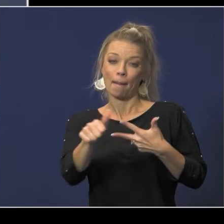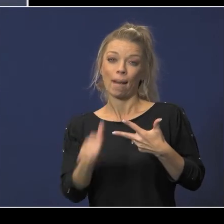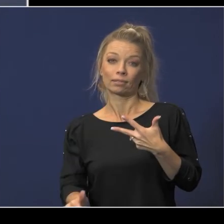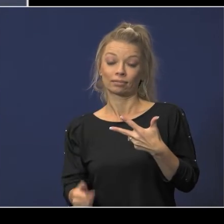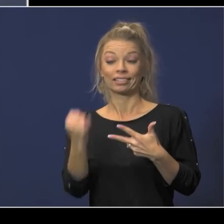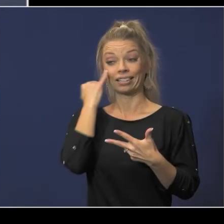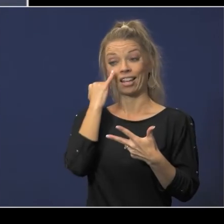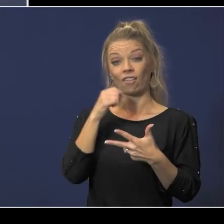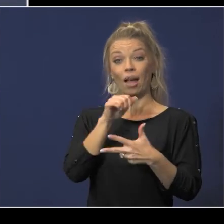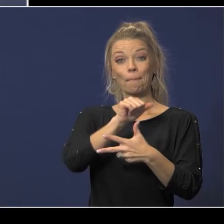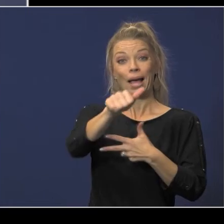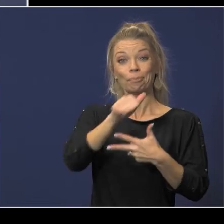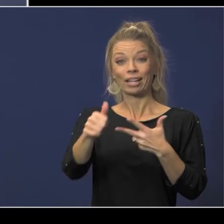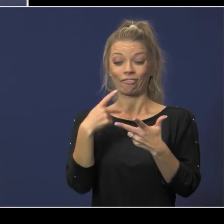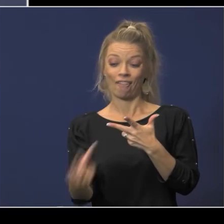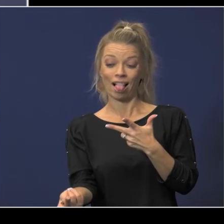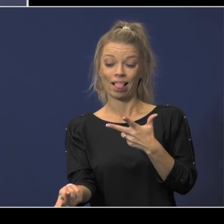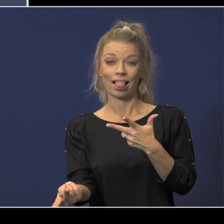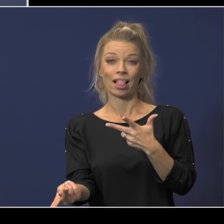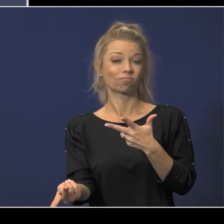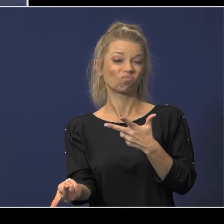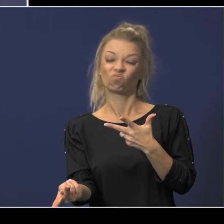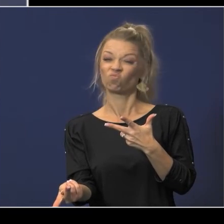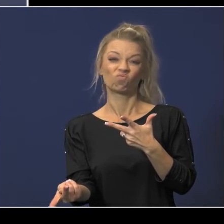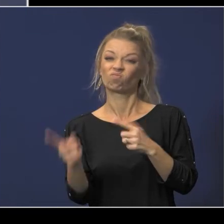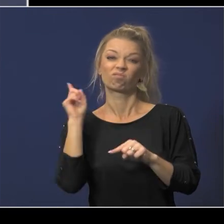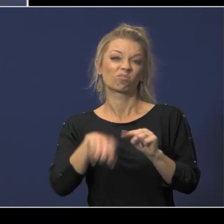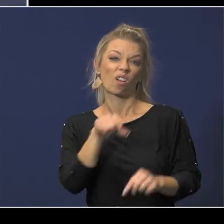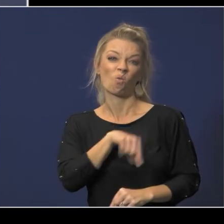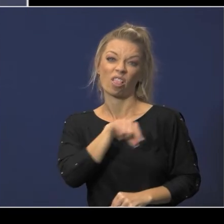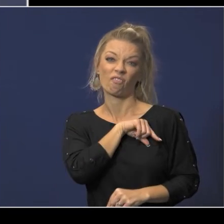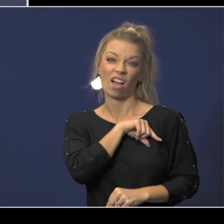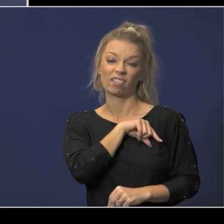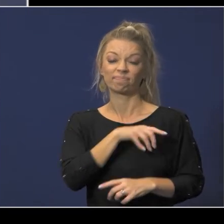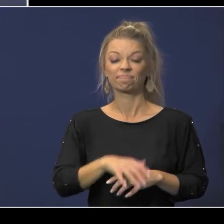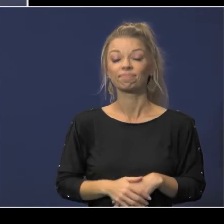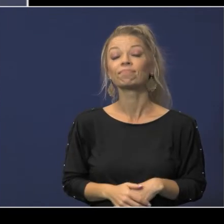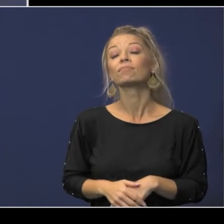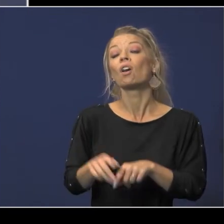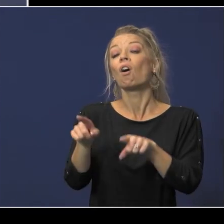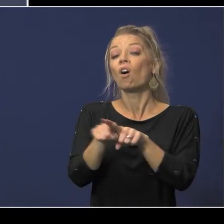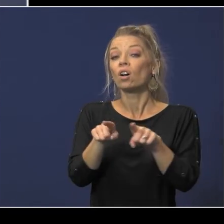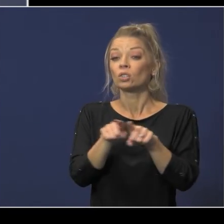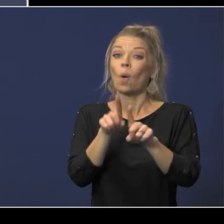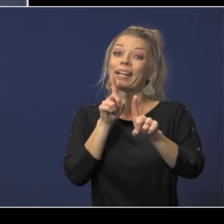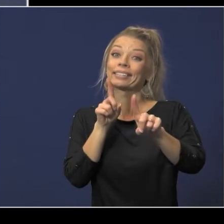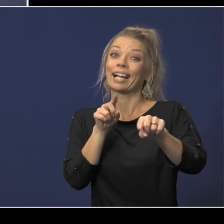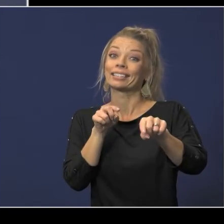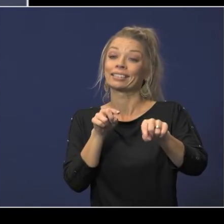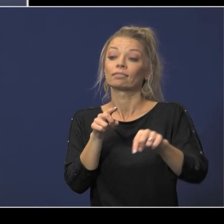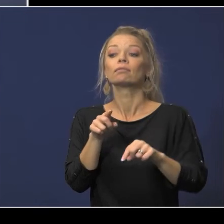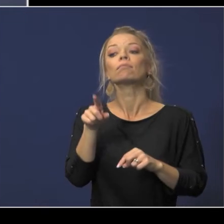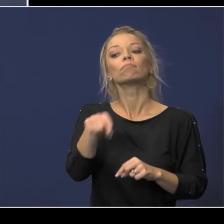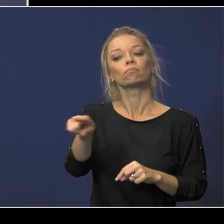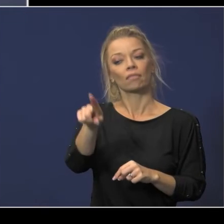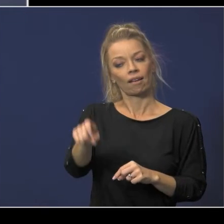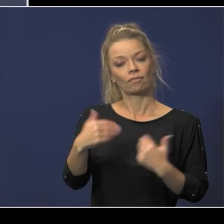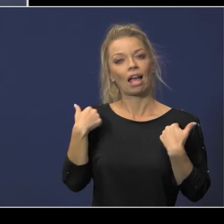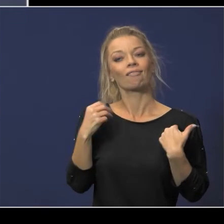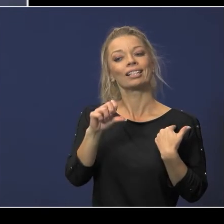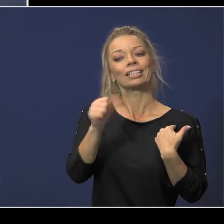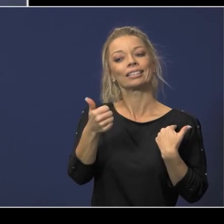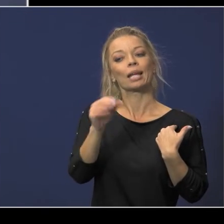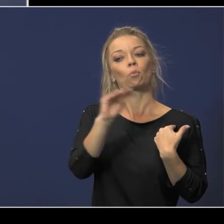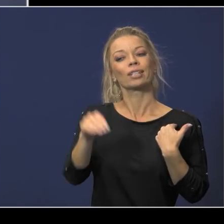one then they wouldn't be eligible for this and then attendance is also a component there they have to have had 10 percent